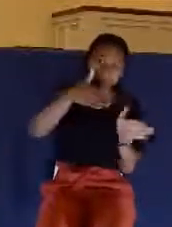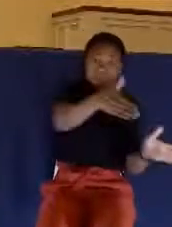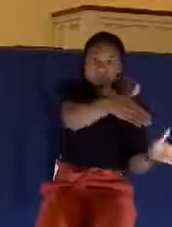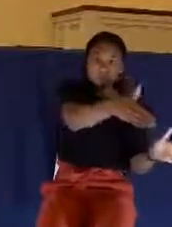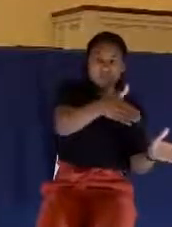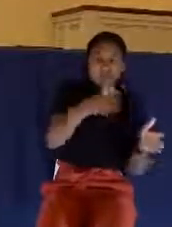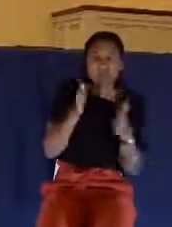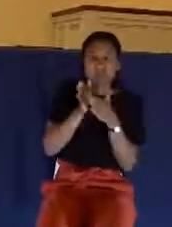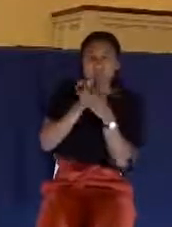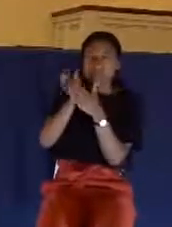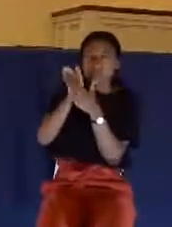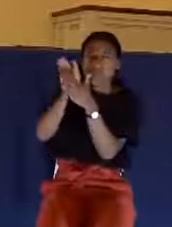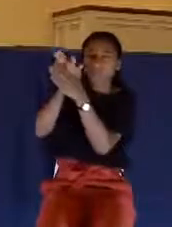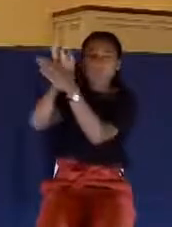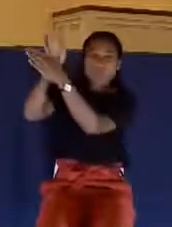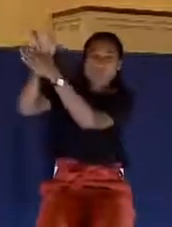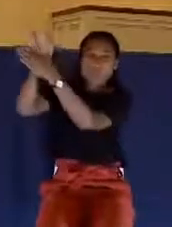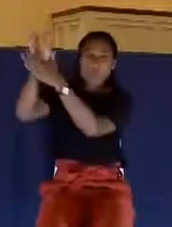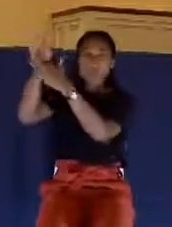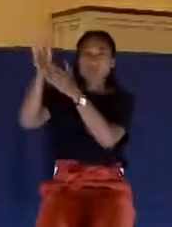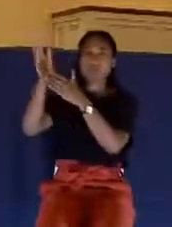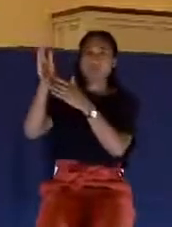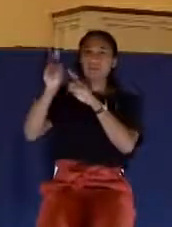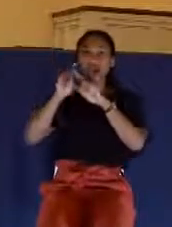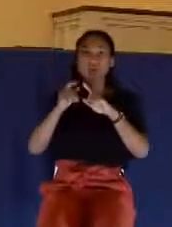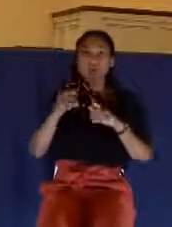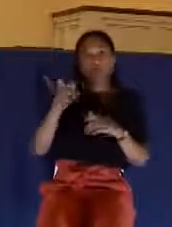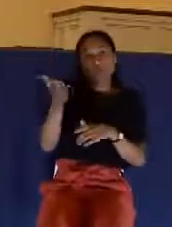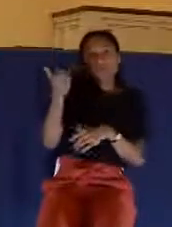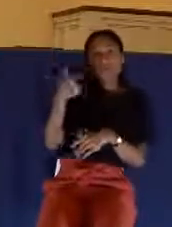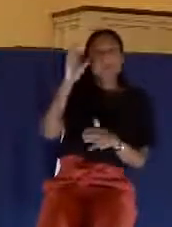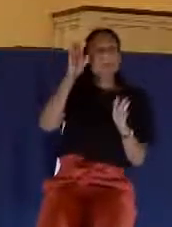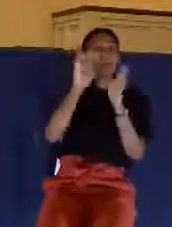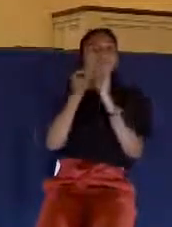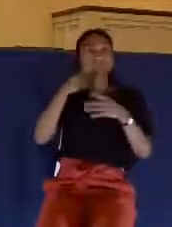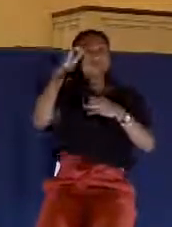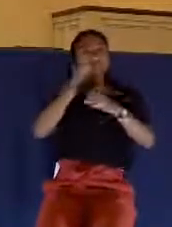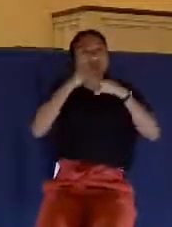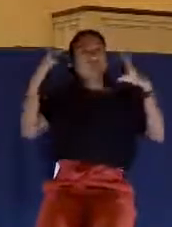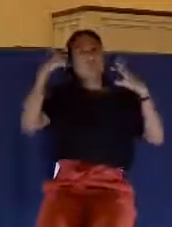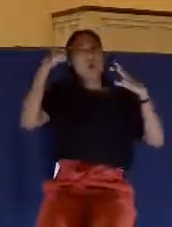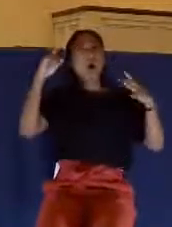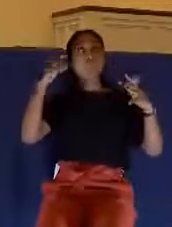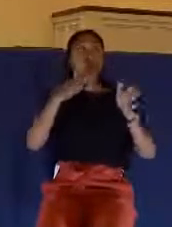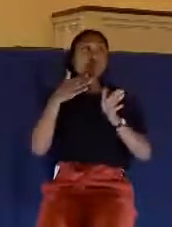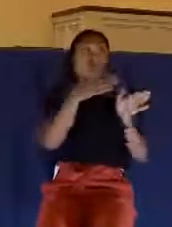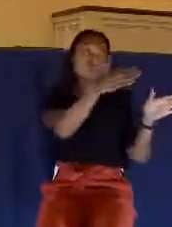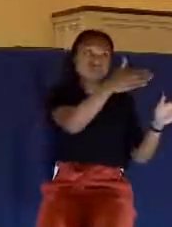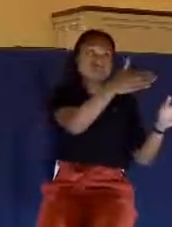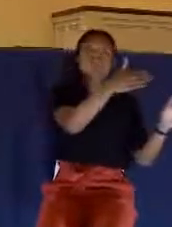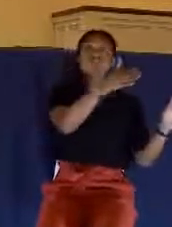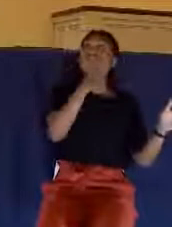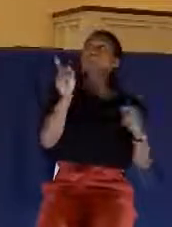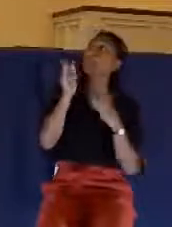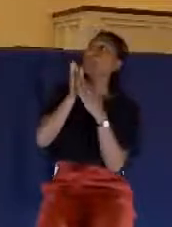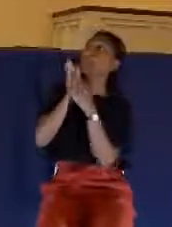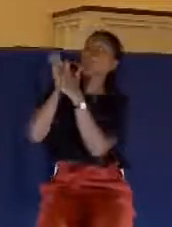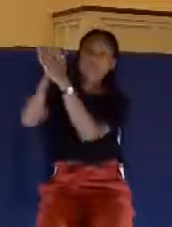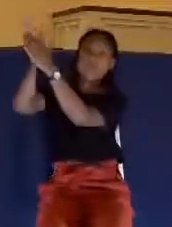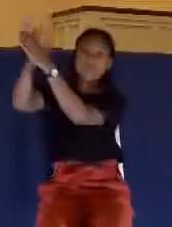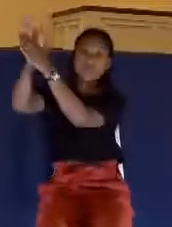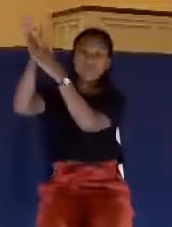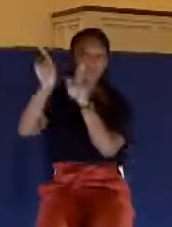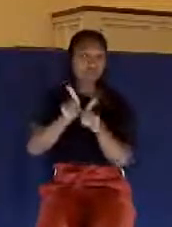I used to picture that in my mind, the roads going in the opposite direction. But really the way I picture it now is here's this broad road and